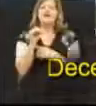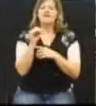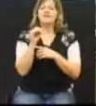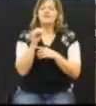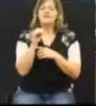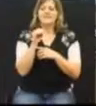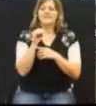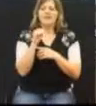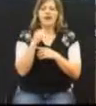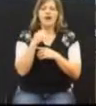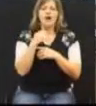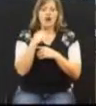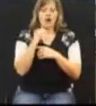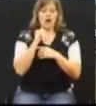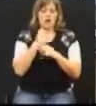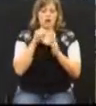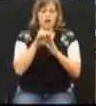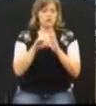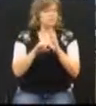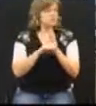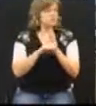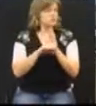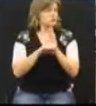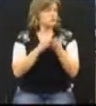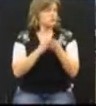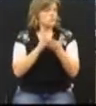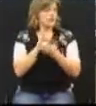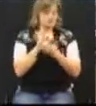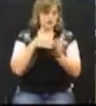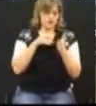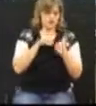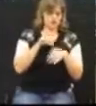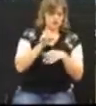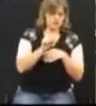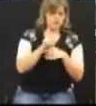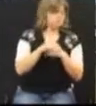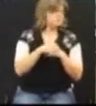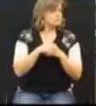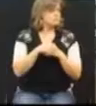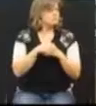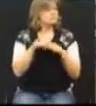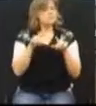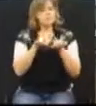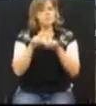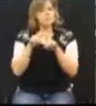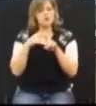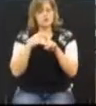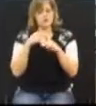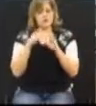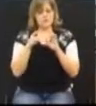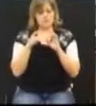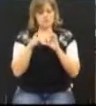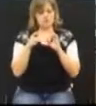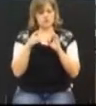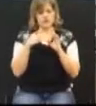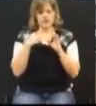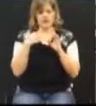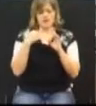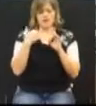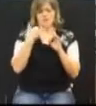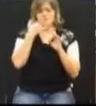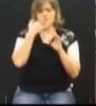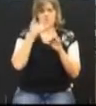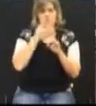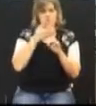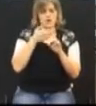One of our constitutional rights is redress and grievances. Also, I mentioned last meeting that I had a phone harassment charge issued